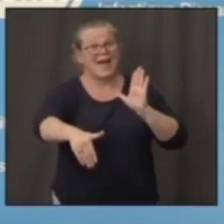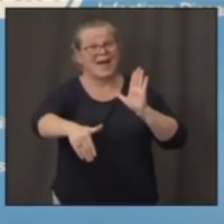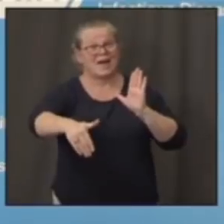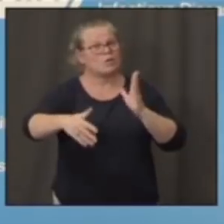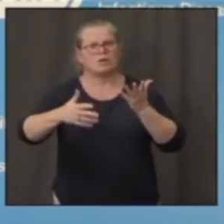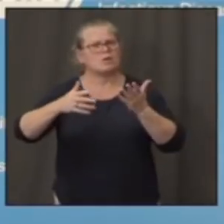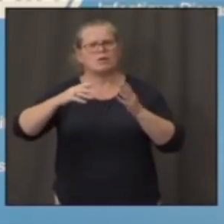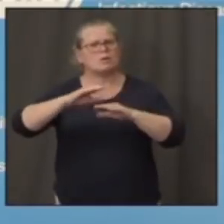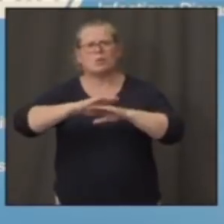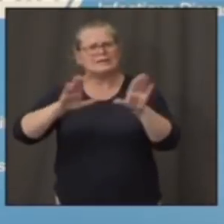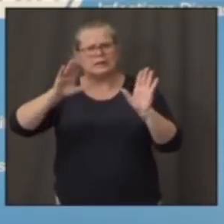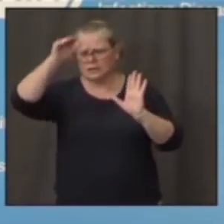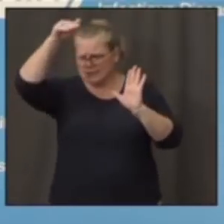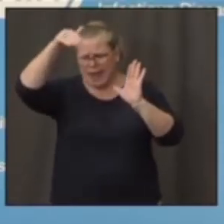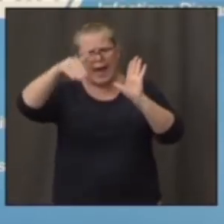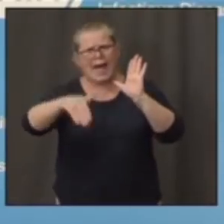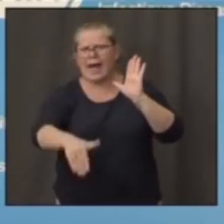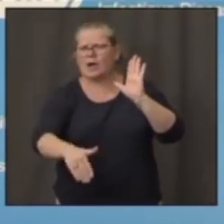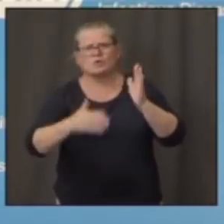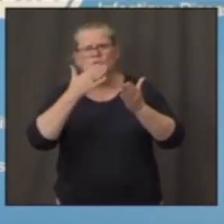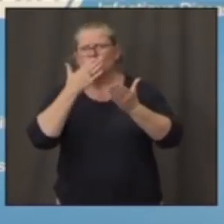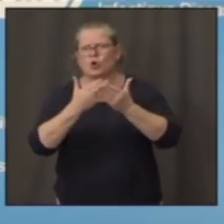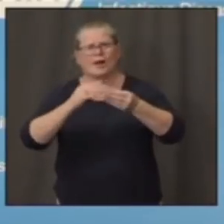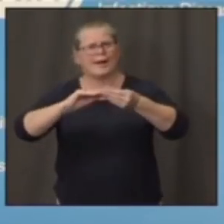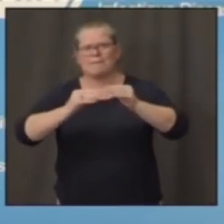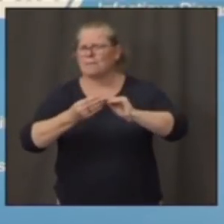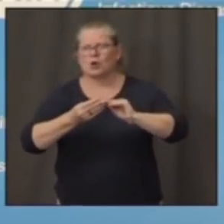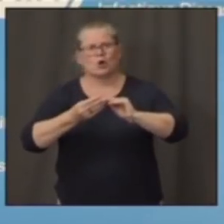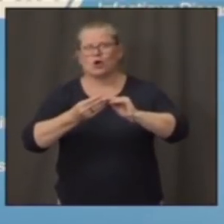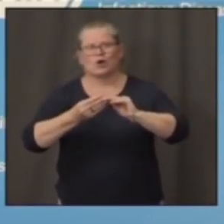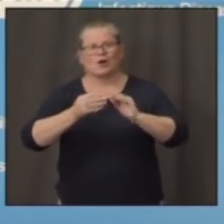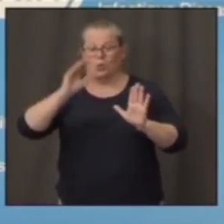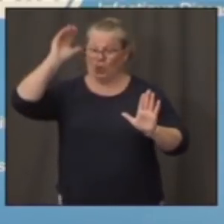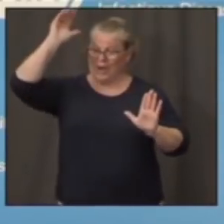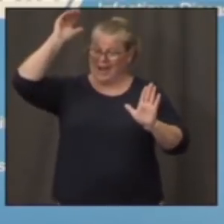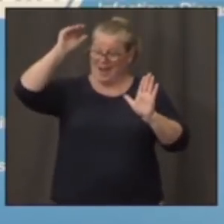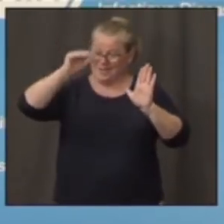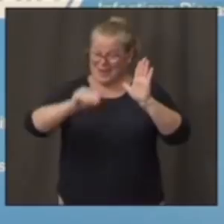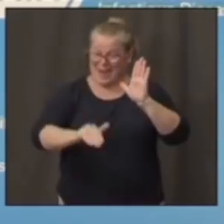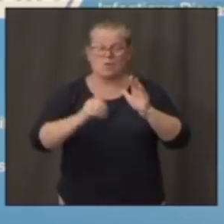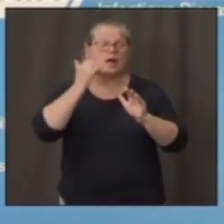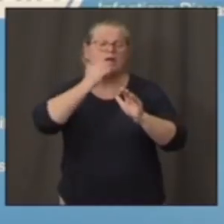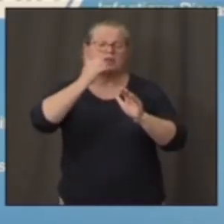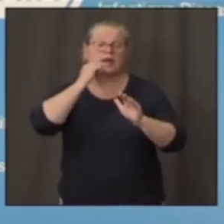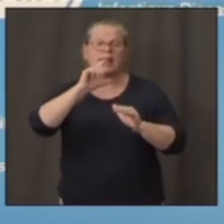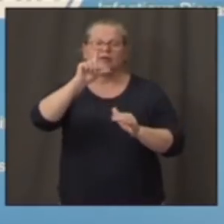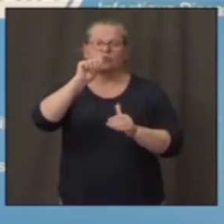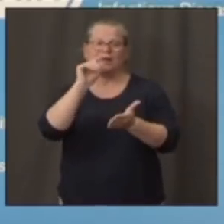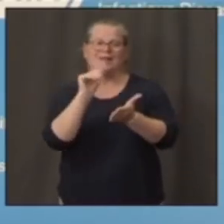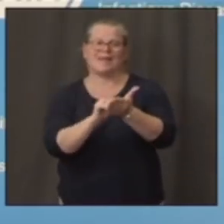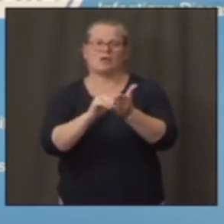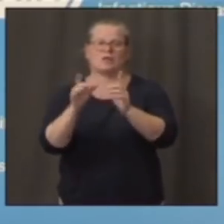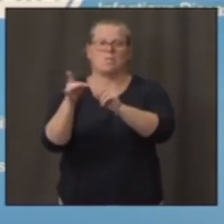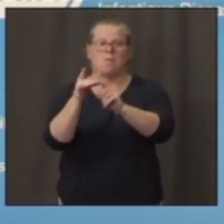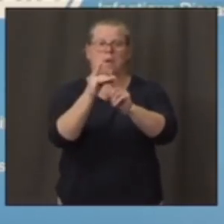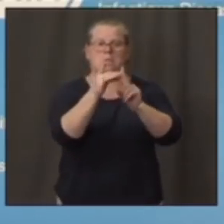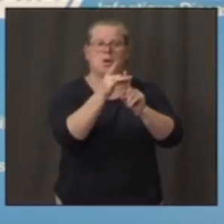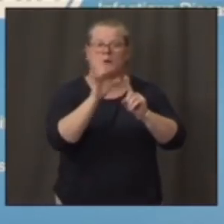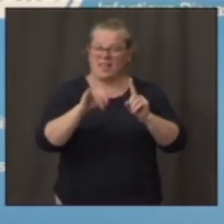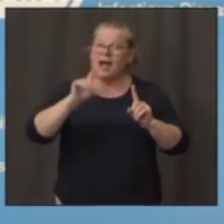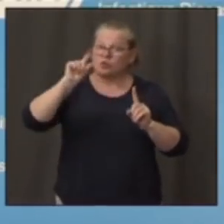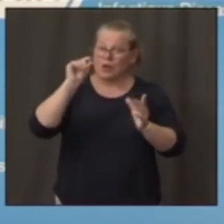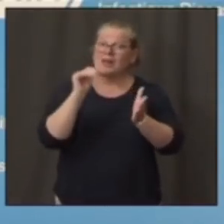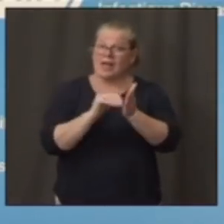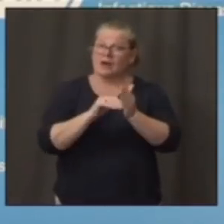We came down to 20,000 cases per day, and we went along that for weeks and weeks and